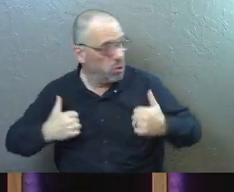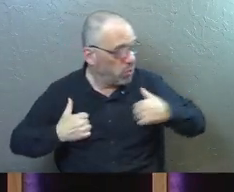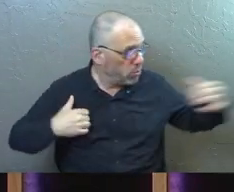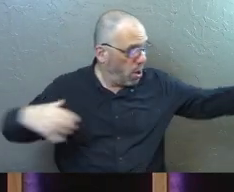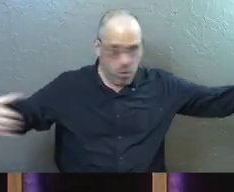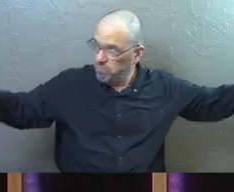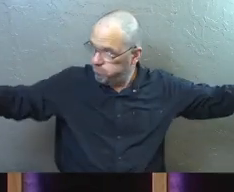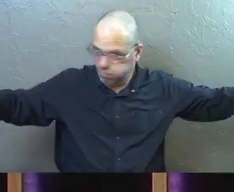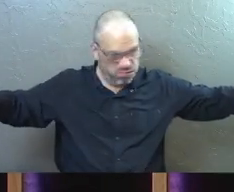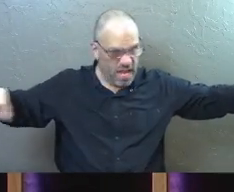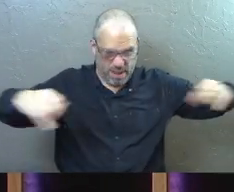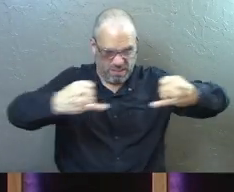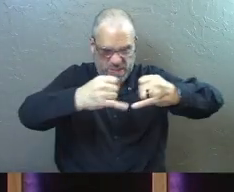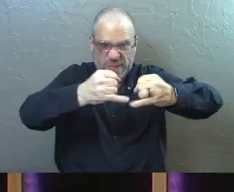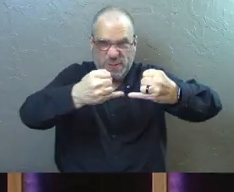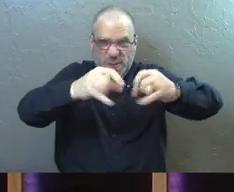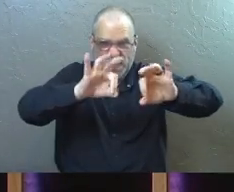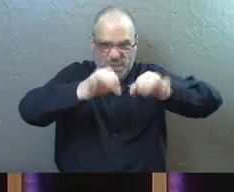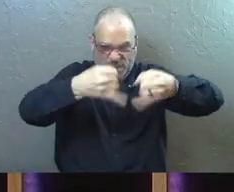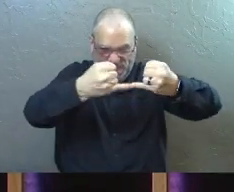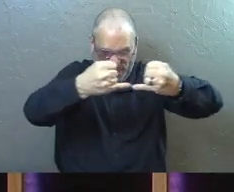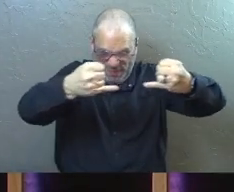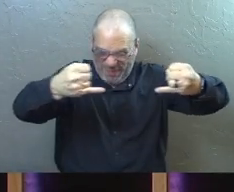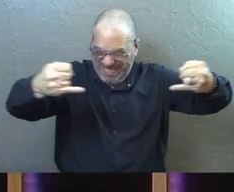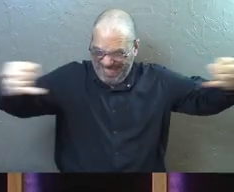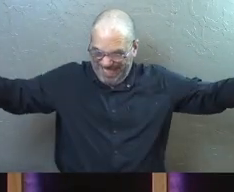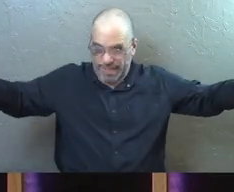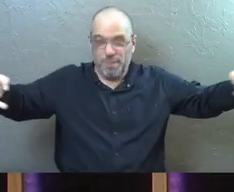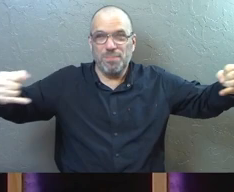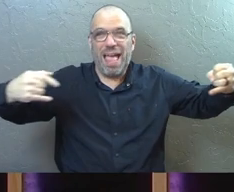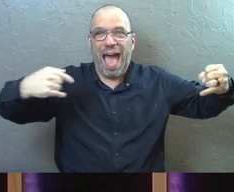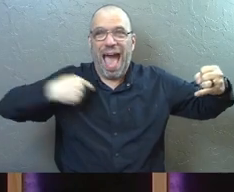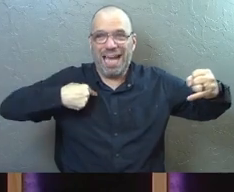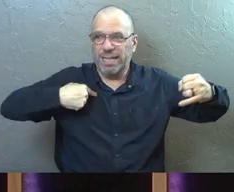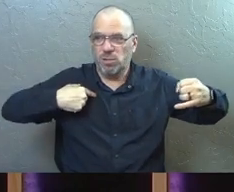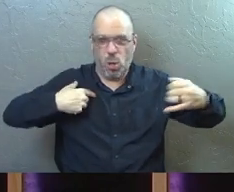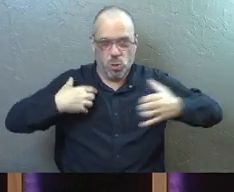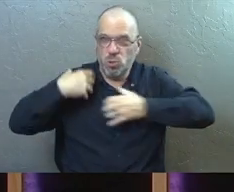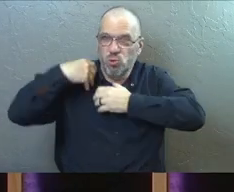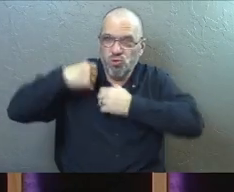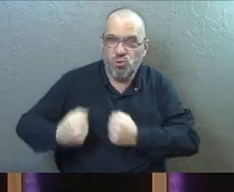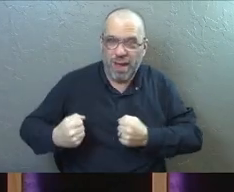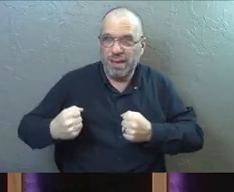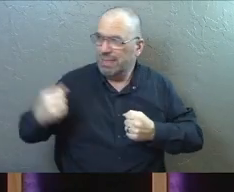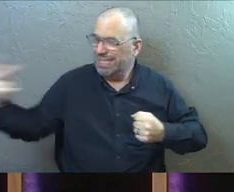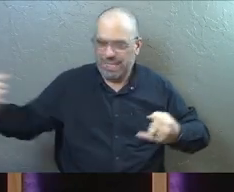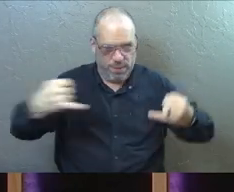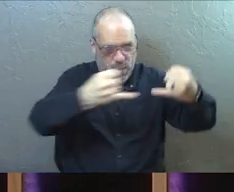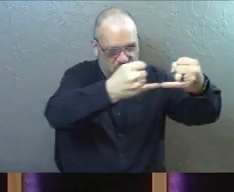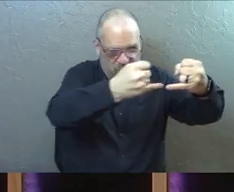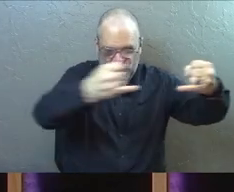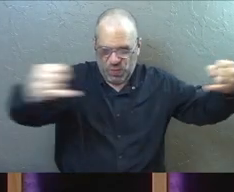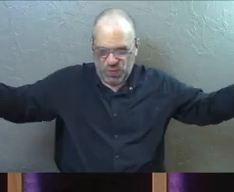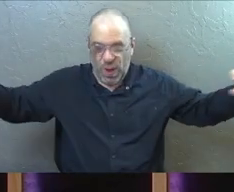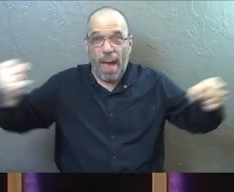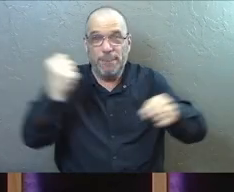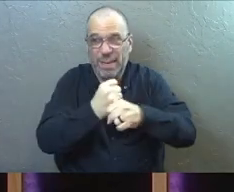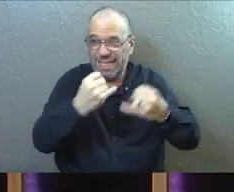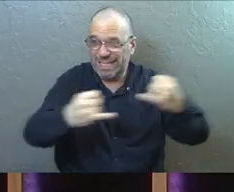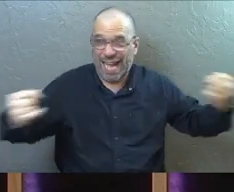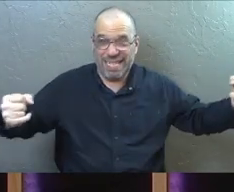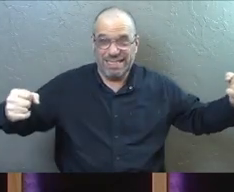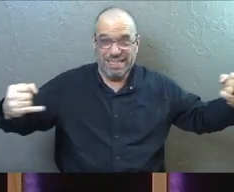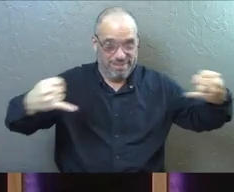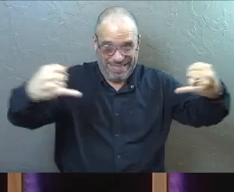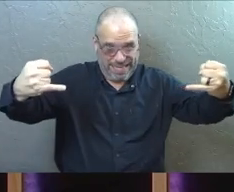up both ends and to keep it really taut. And I really underestimated the amount of strength it was going to take for them to do that and to make it taut